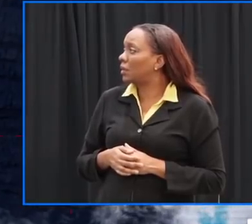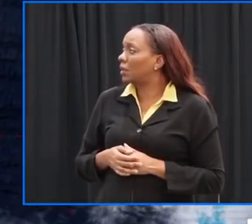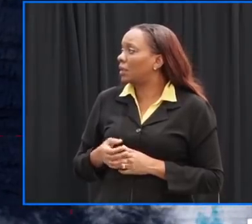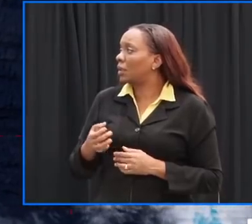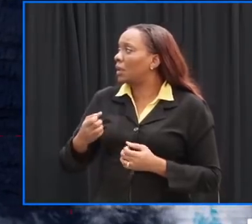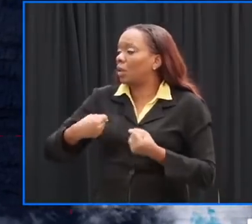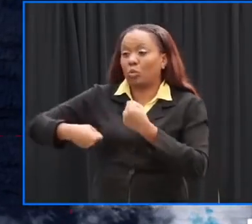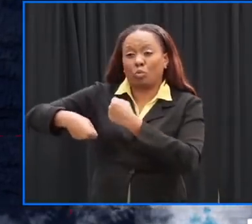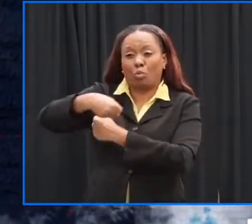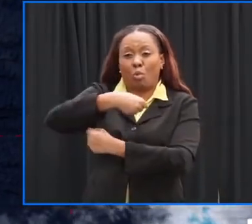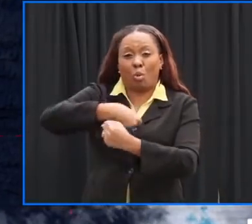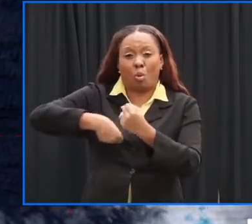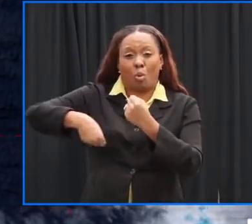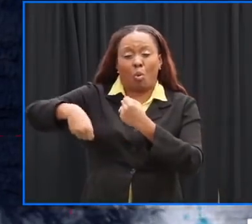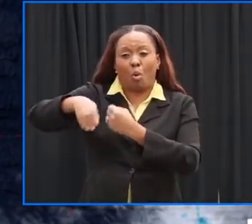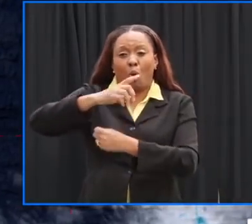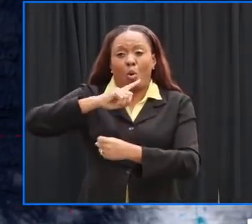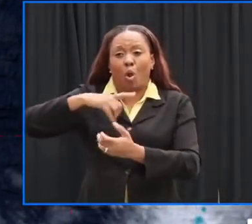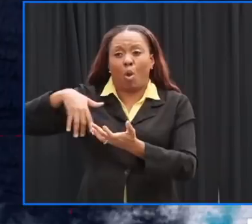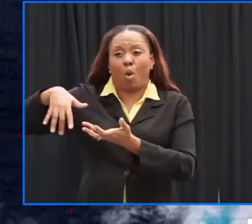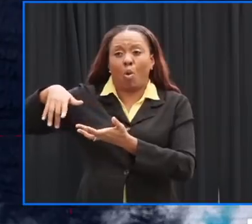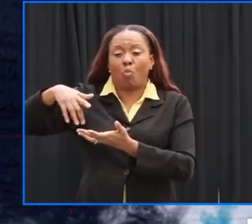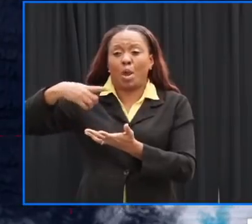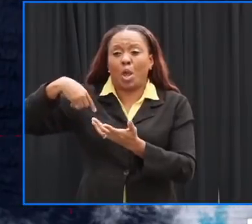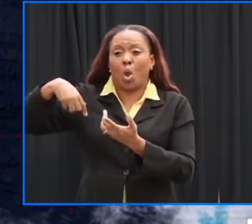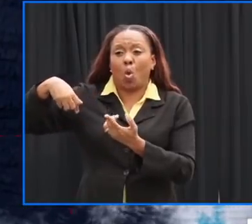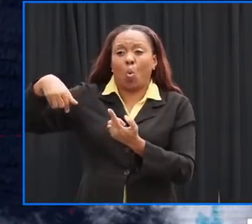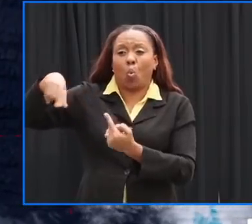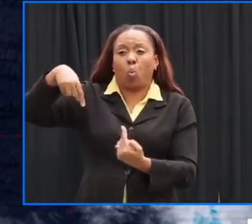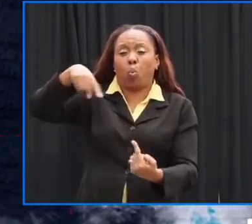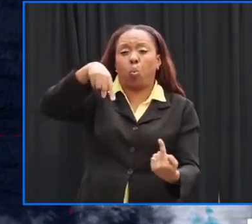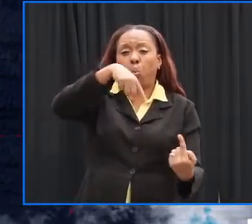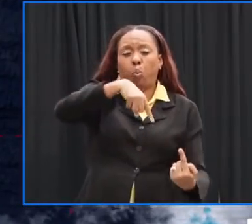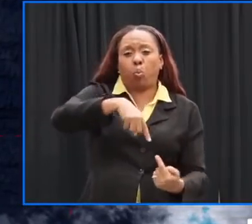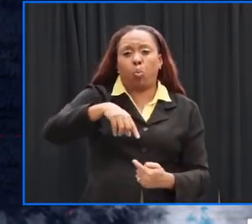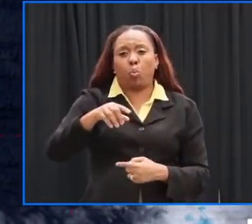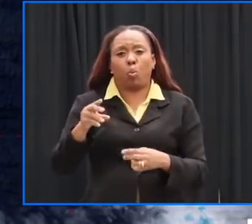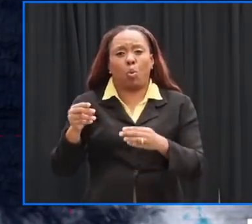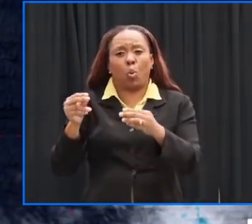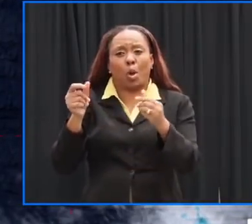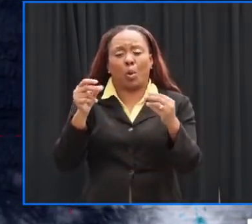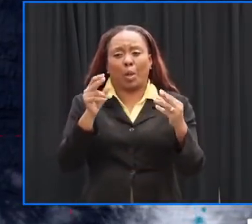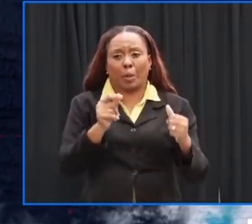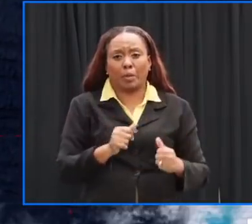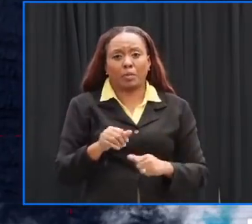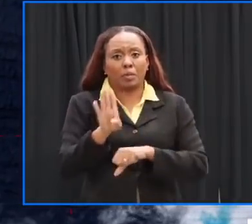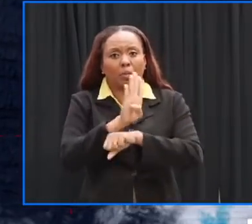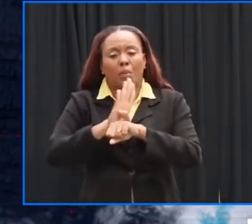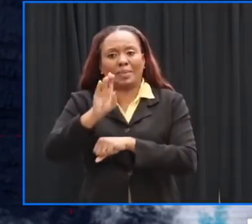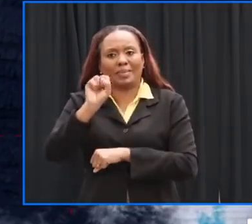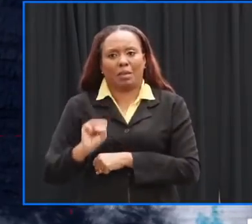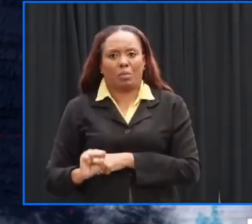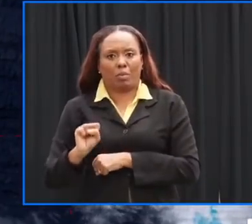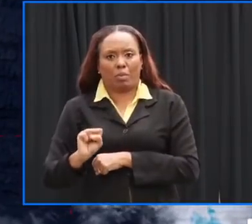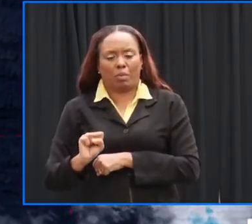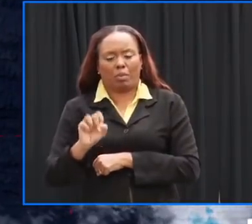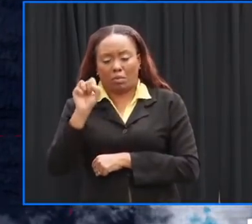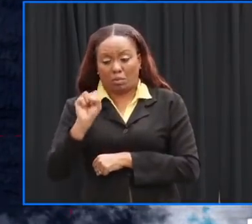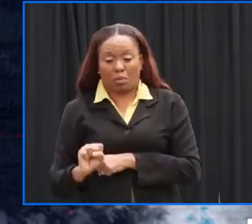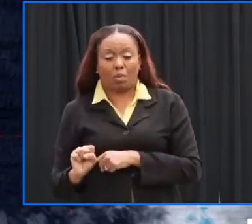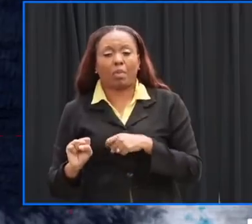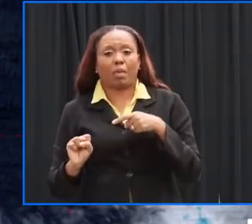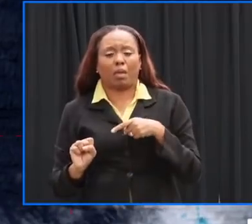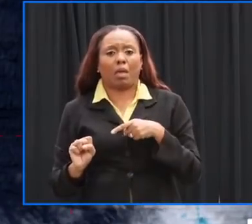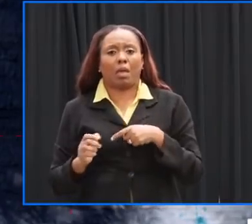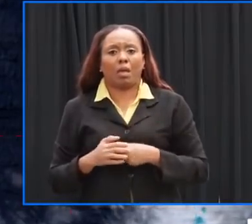decoupling itself as it raced towards the west uh towards uh the south of Barbados this